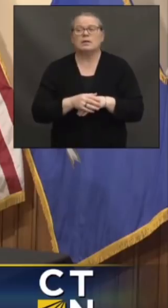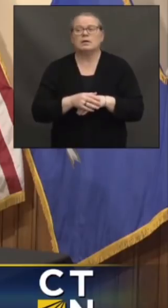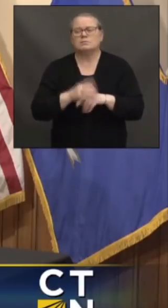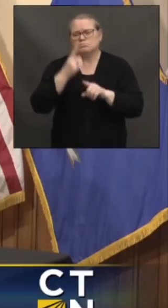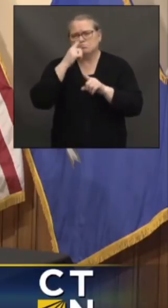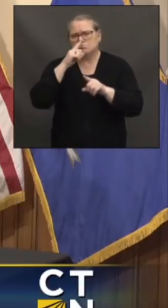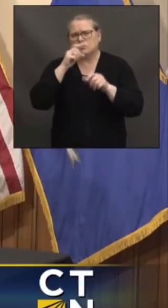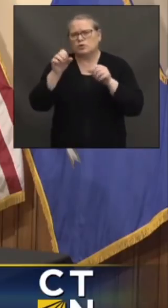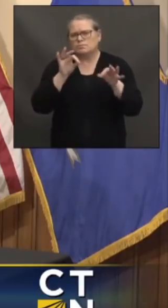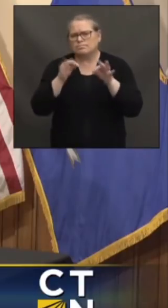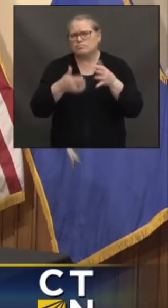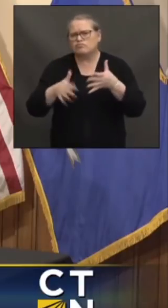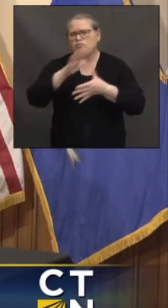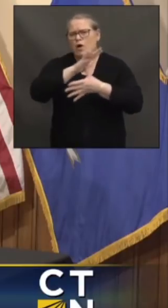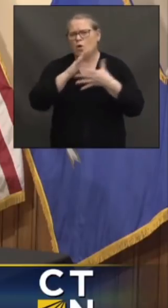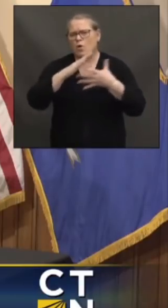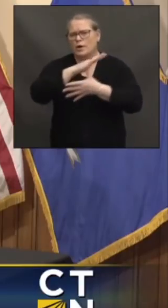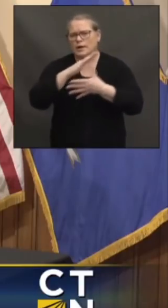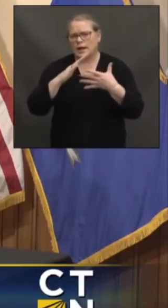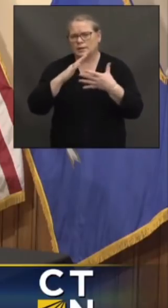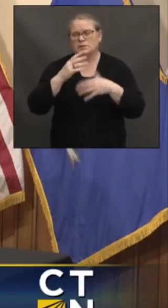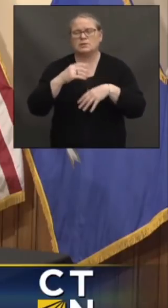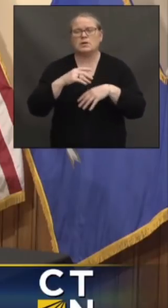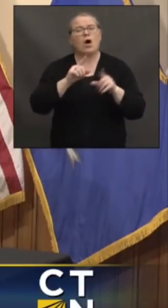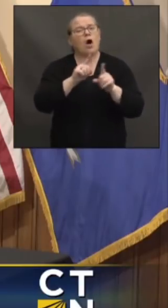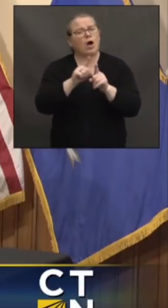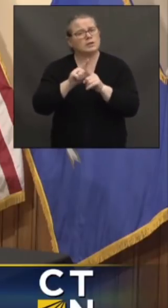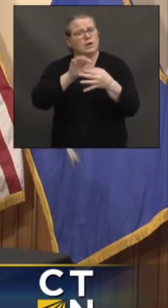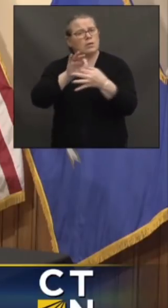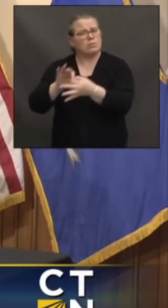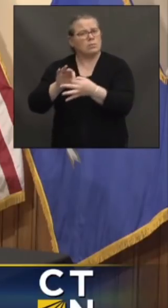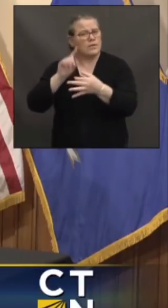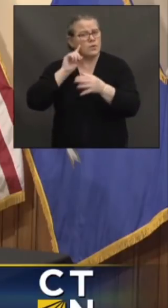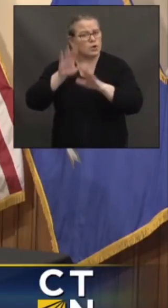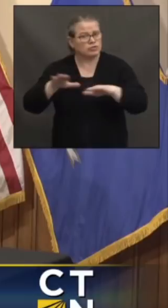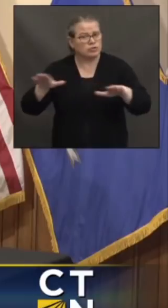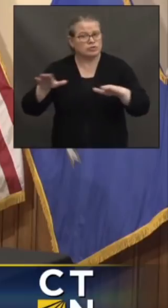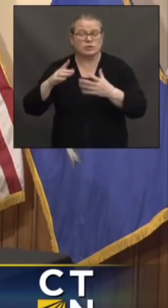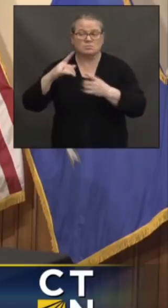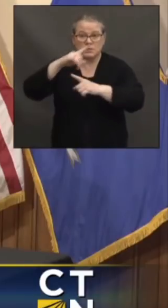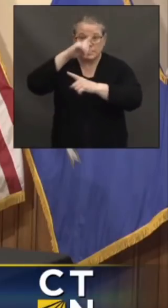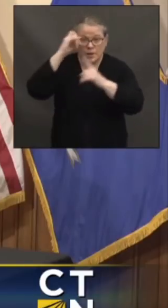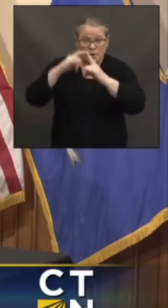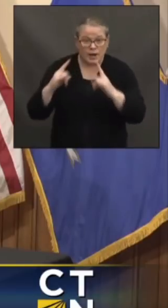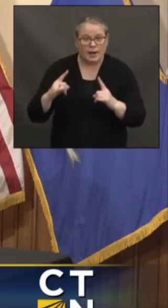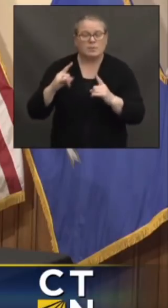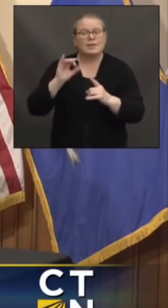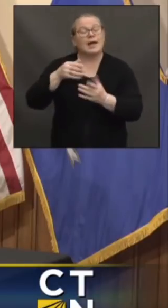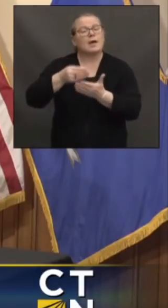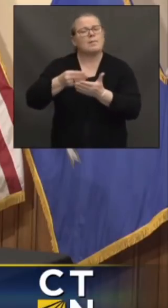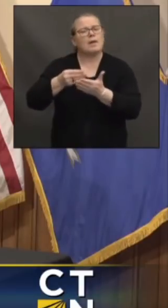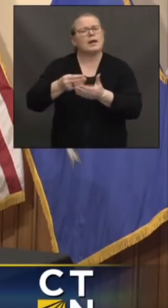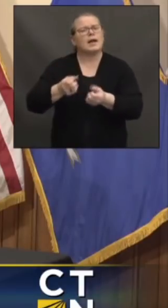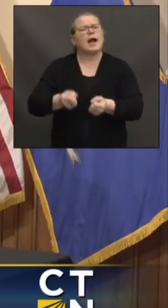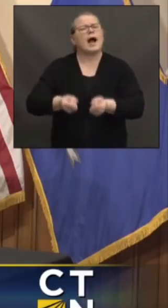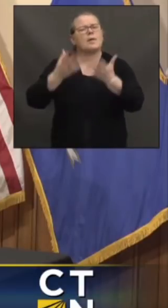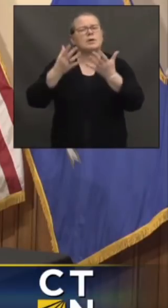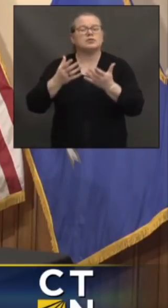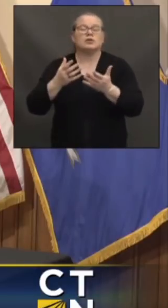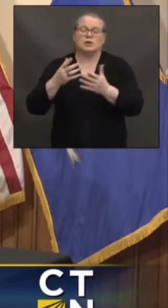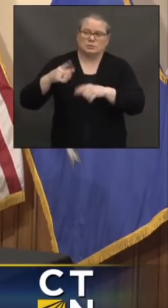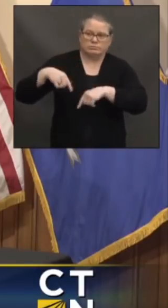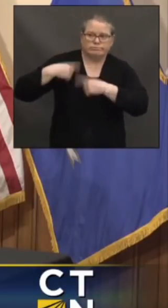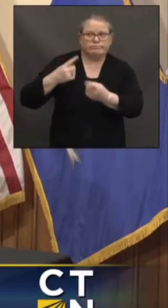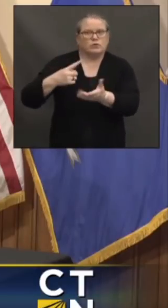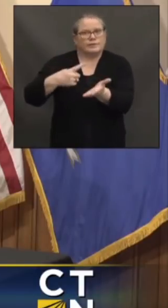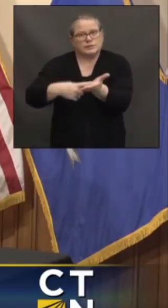children, and even stuff like summer camps, how much of that is directed? So much has been discussed about the mental health of the kids